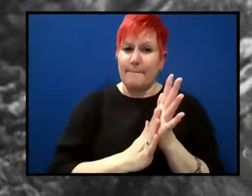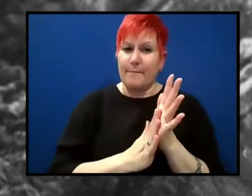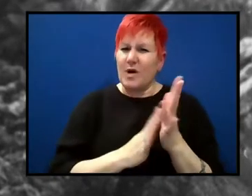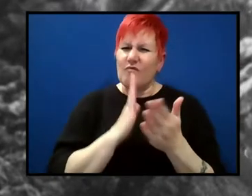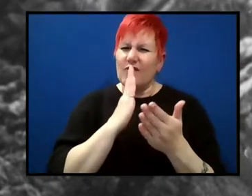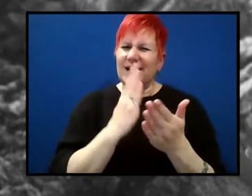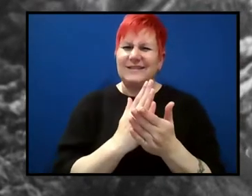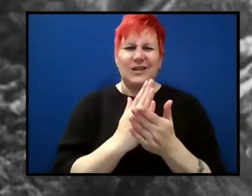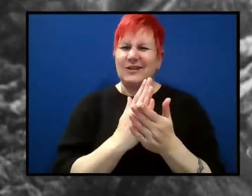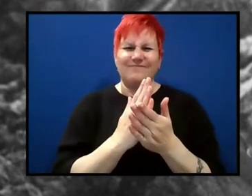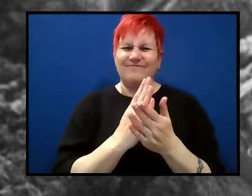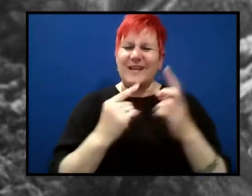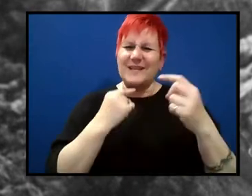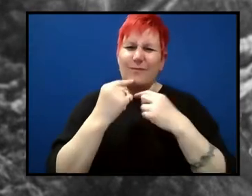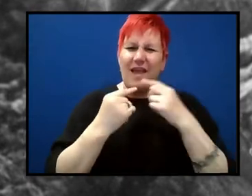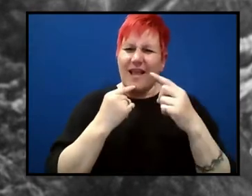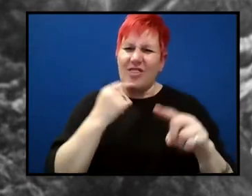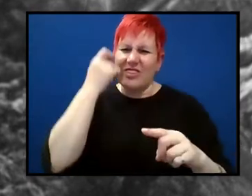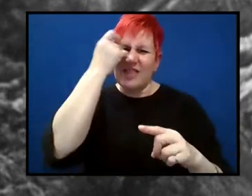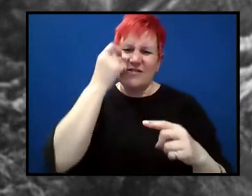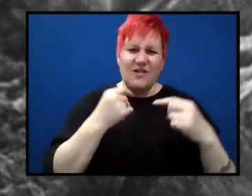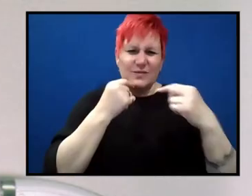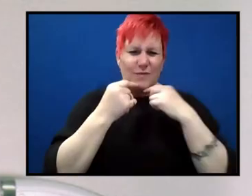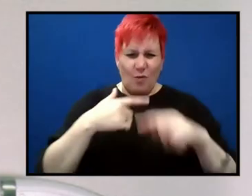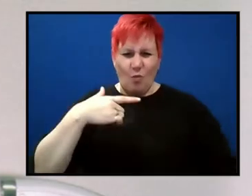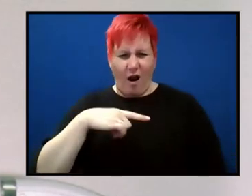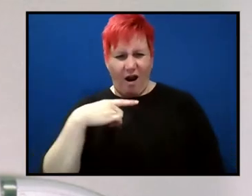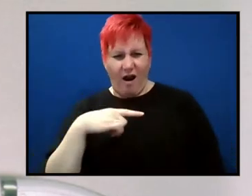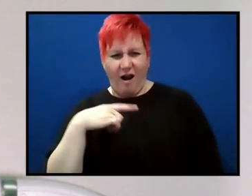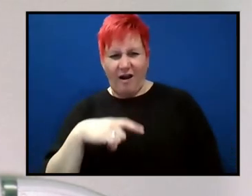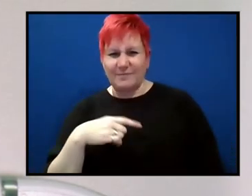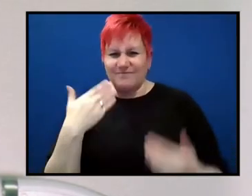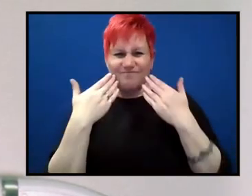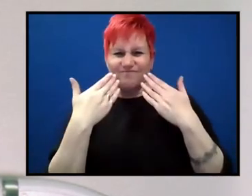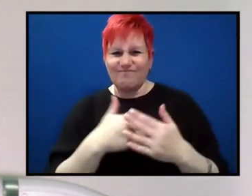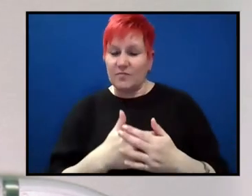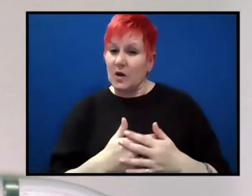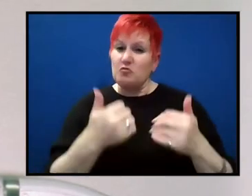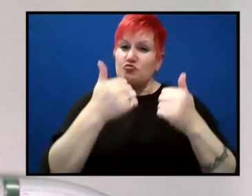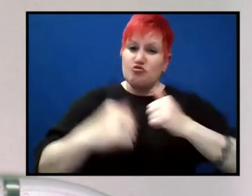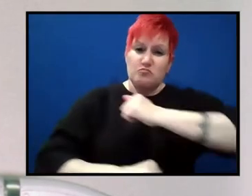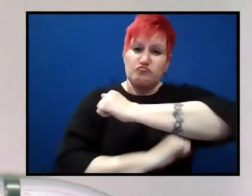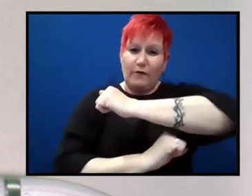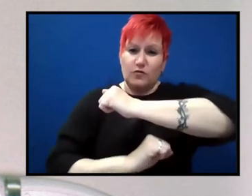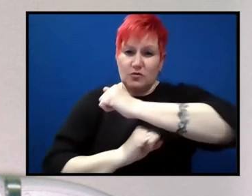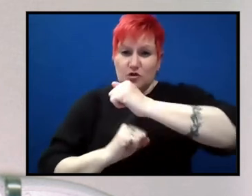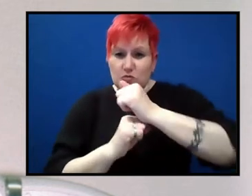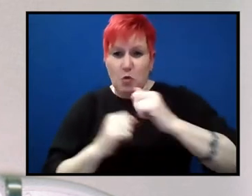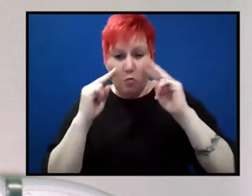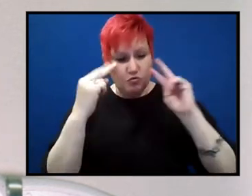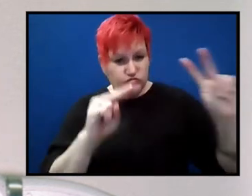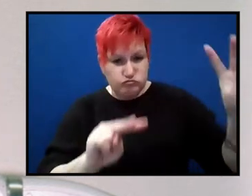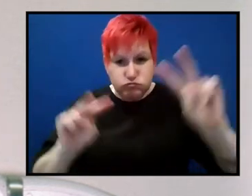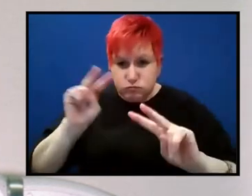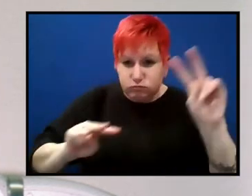It didn't explain anything. It didn't say why. It was a good framework to put all those observations together in,